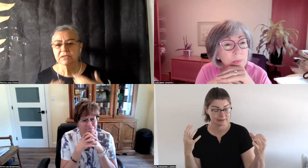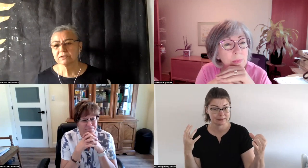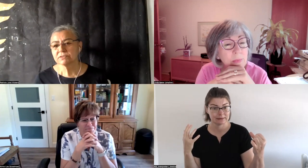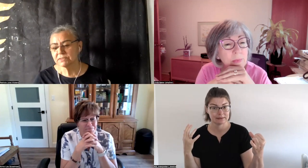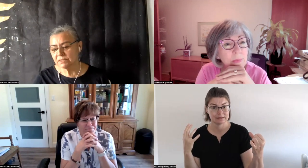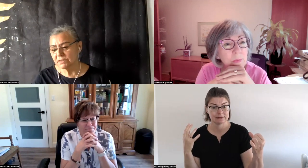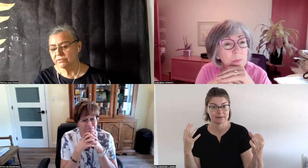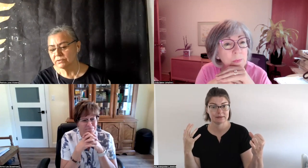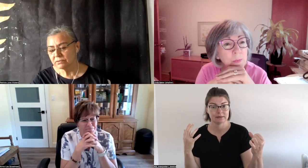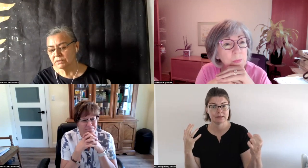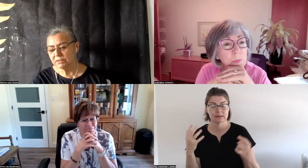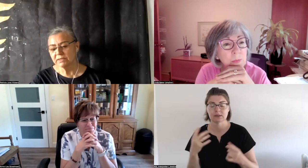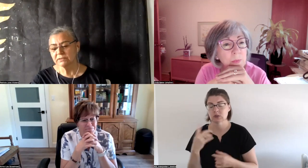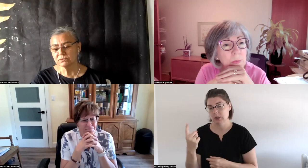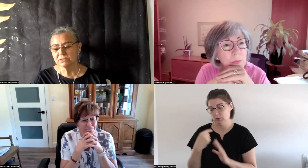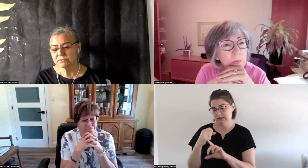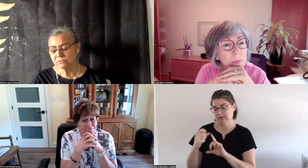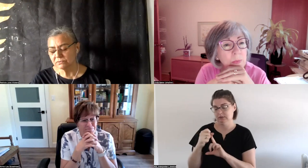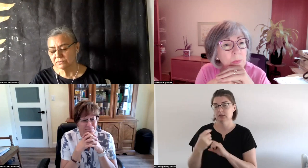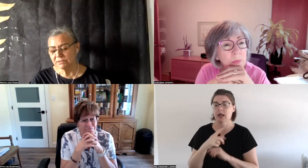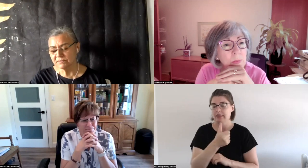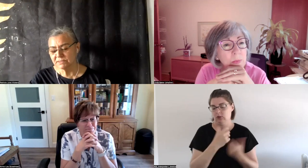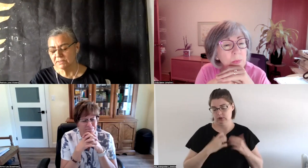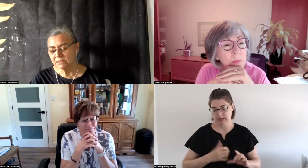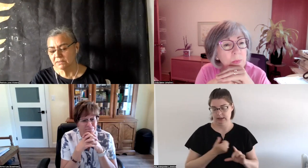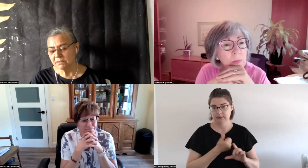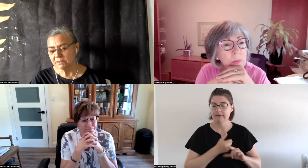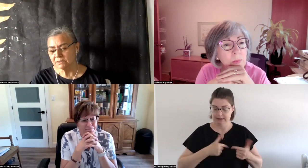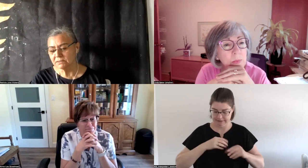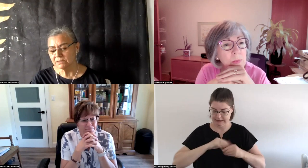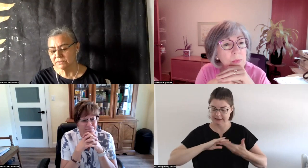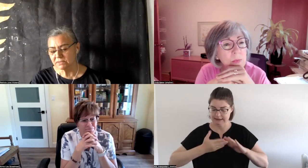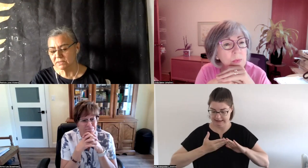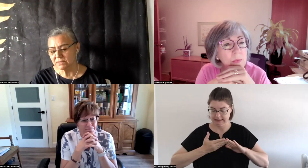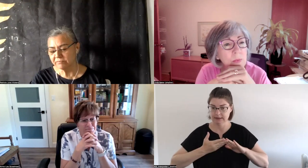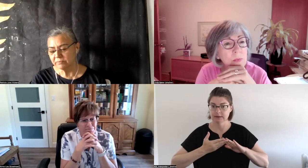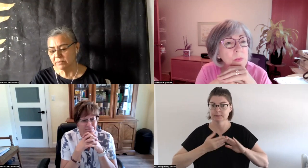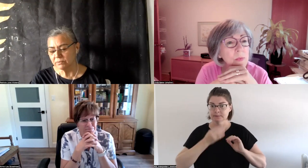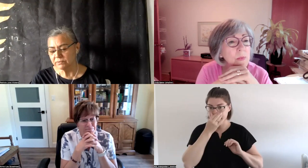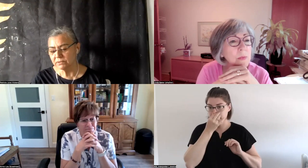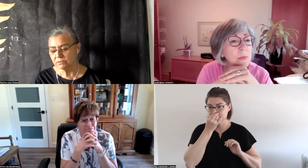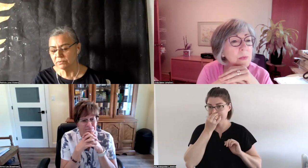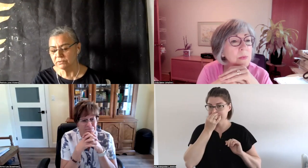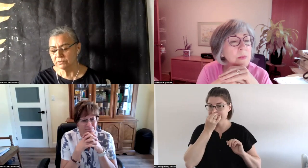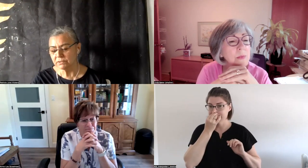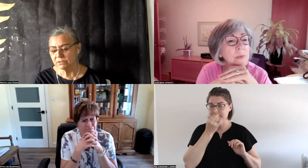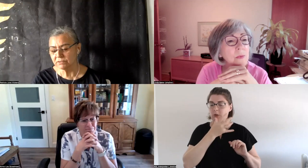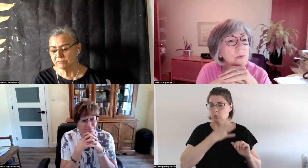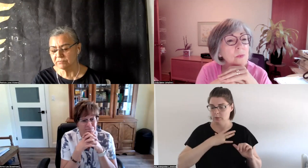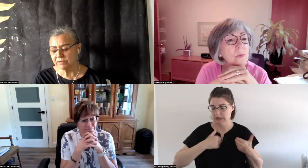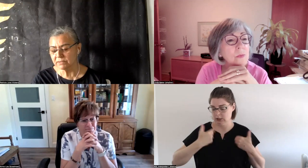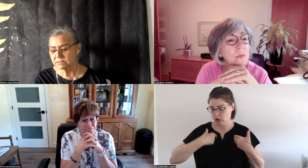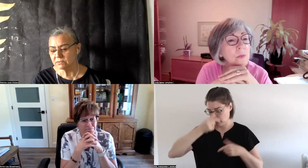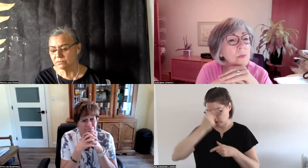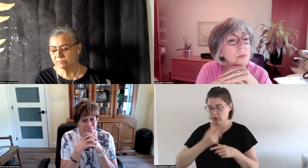and then there was another client who is also in the city and this time a female with a younger brother and a lot